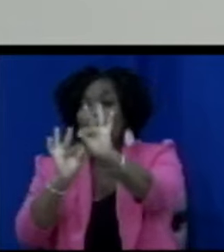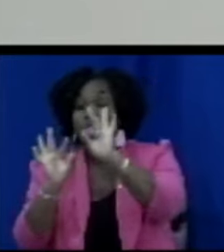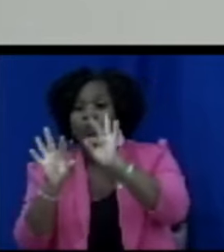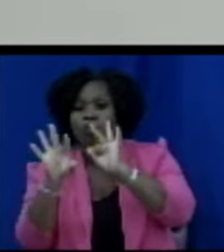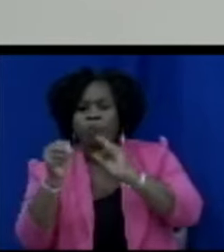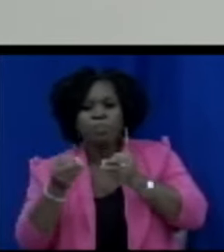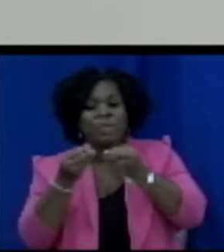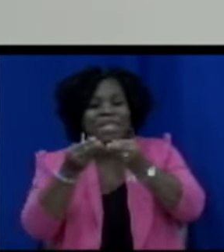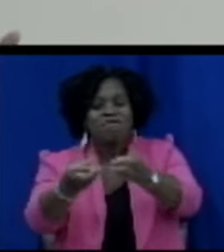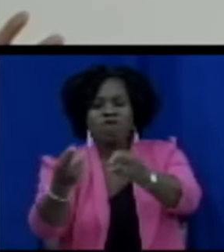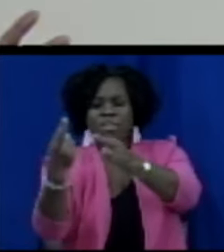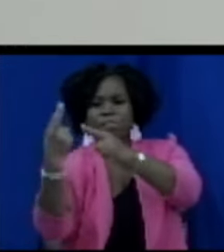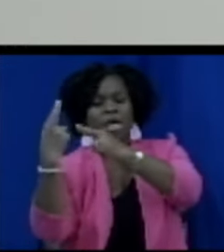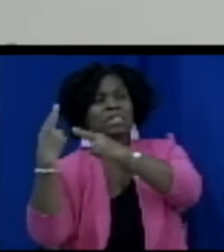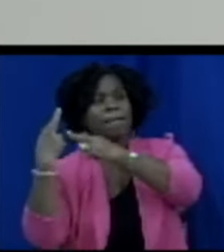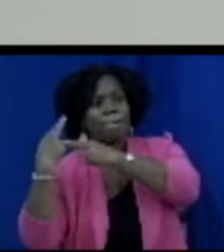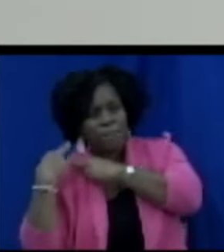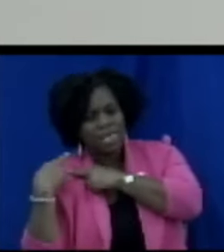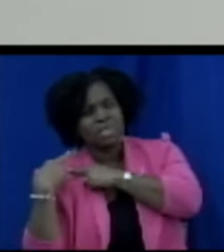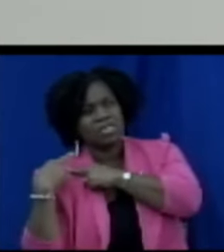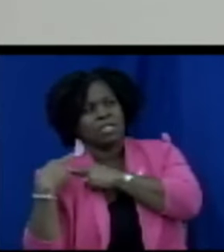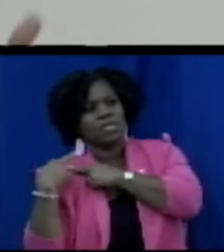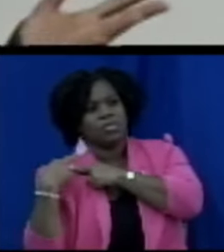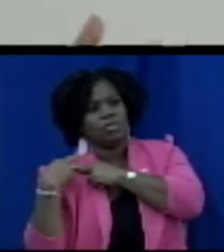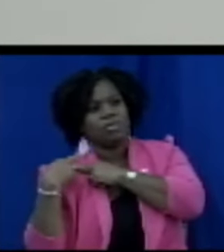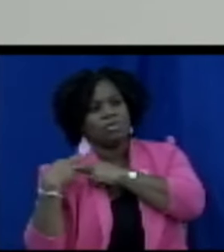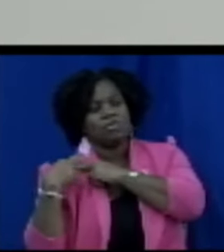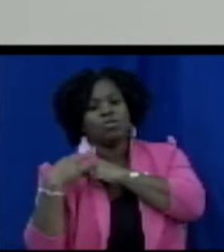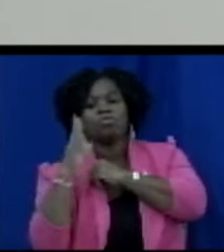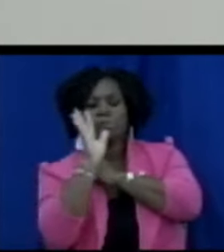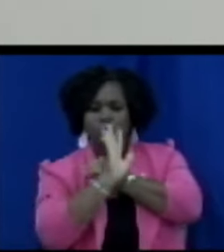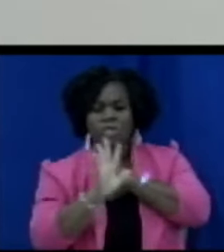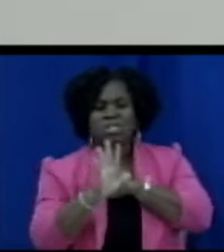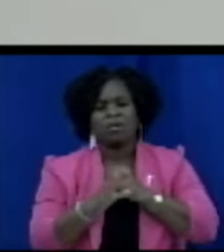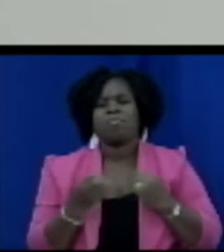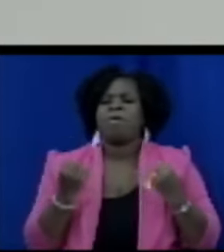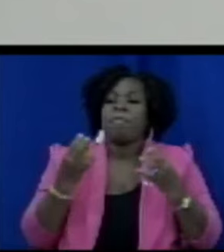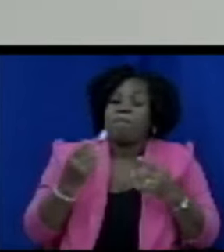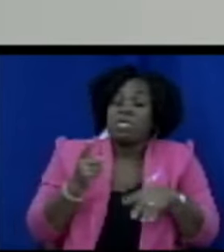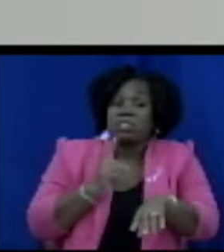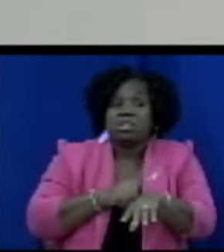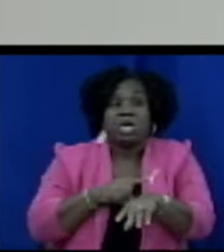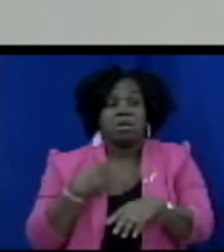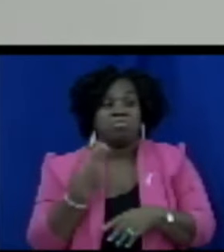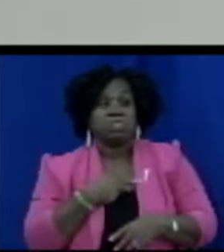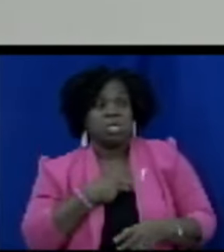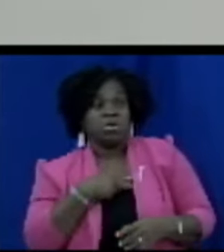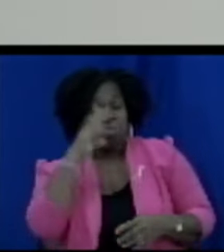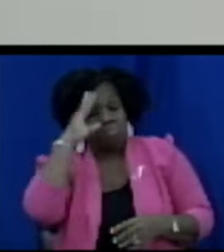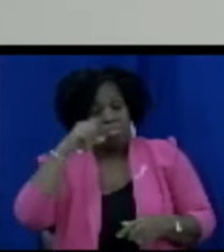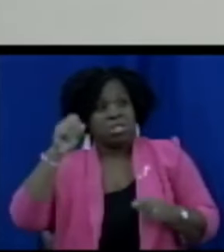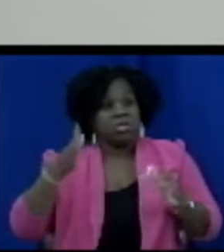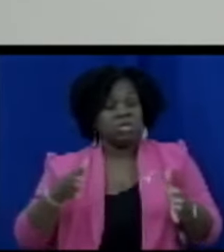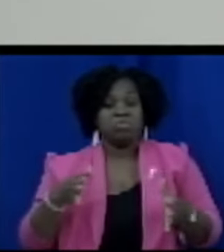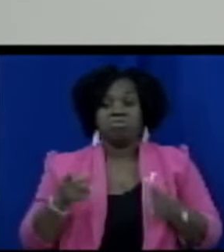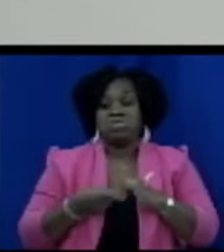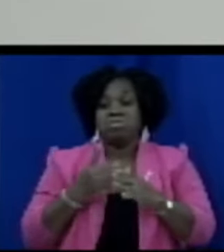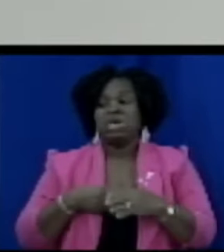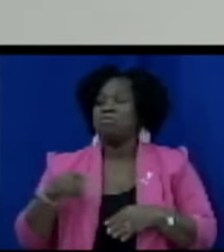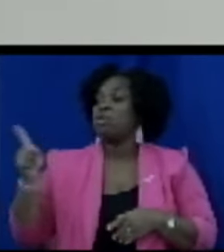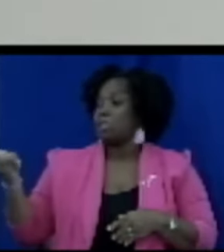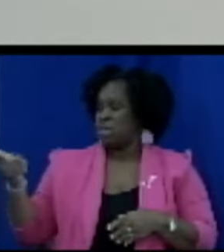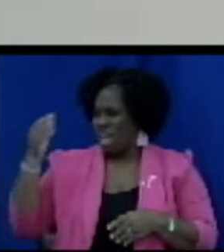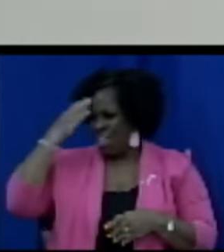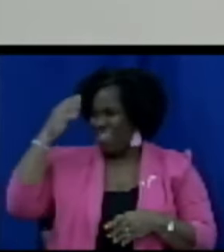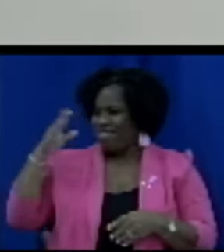board because many of the times and all of us as politicians are guilty of this sometimes we just place somebody on a board